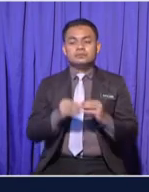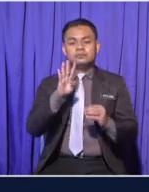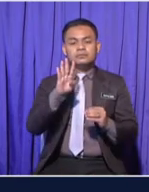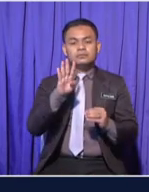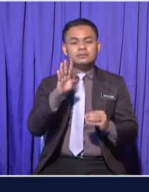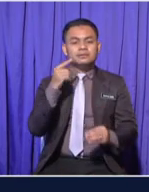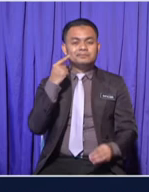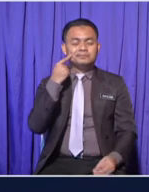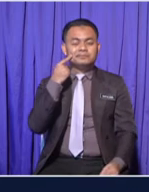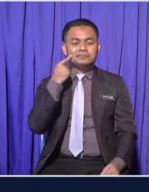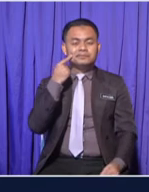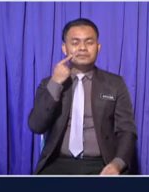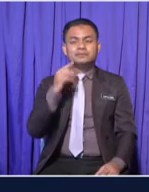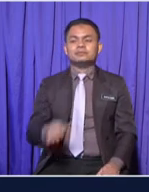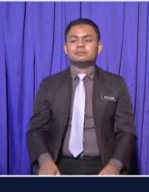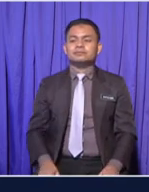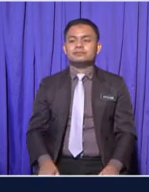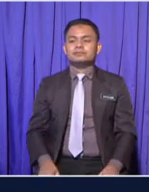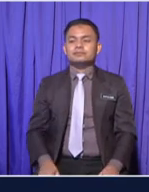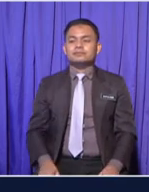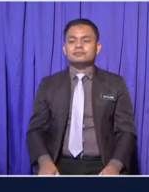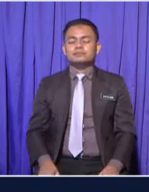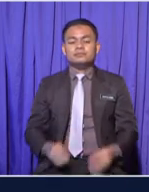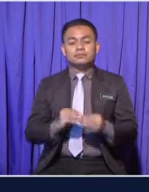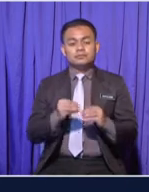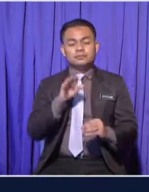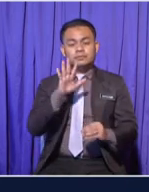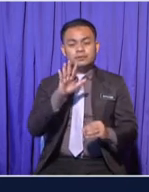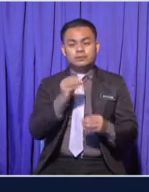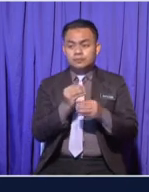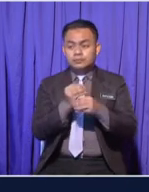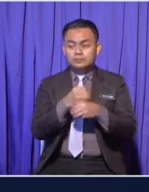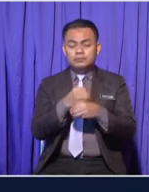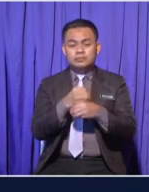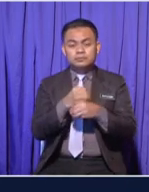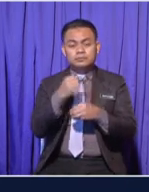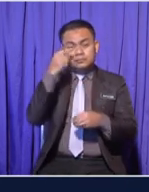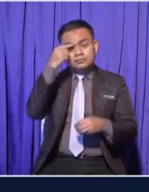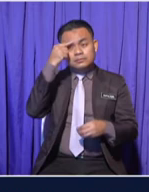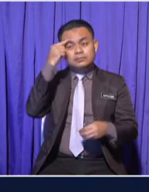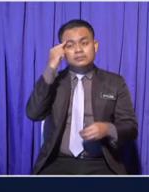Dimples And number five Shape of eyebrow